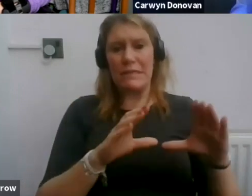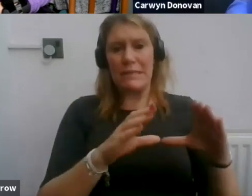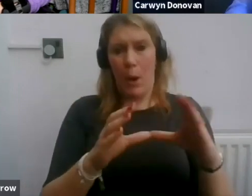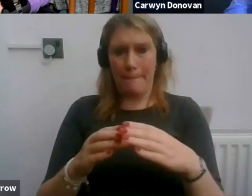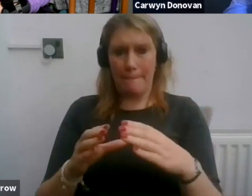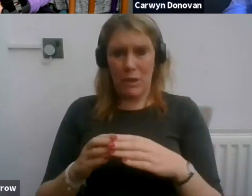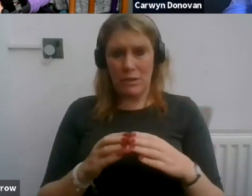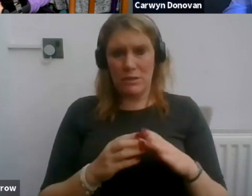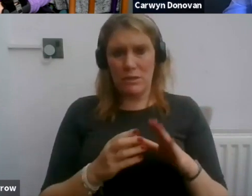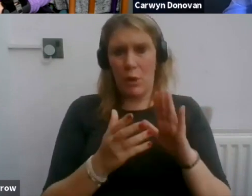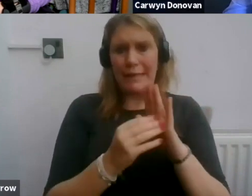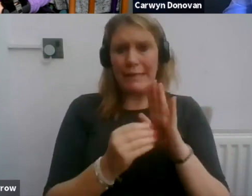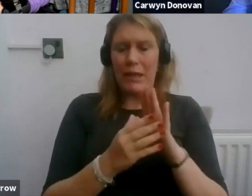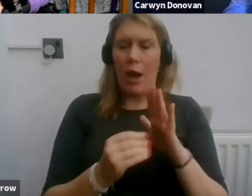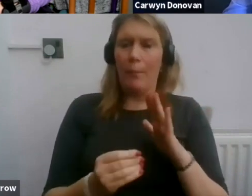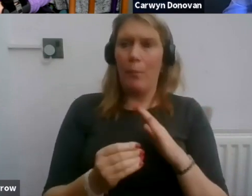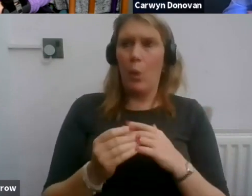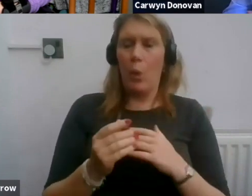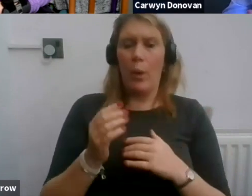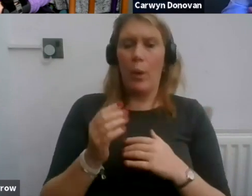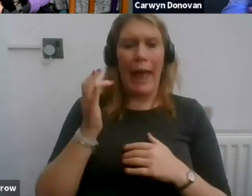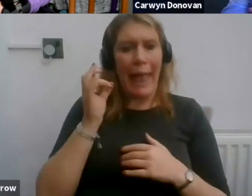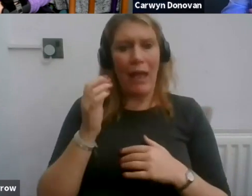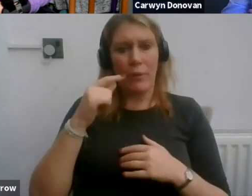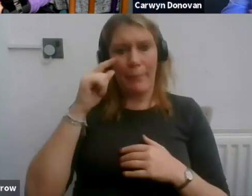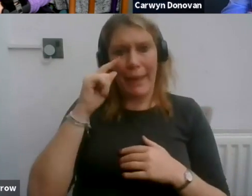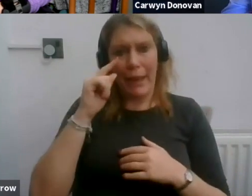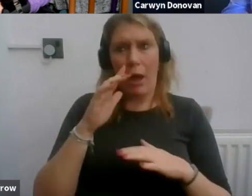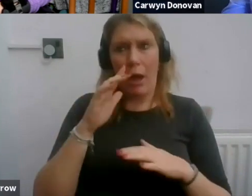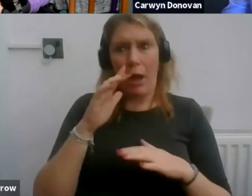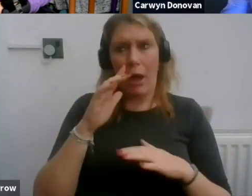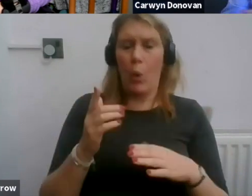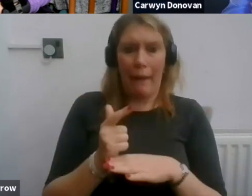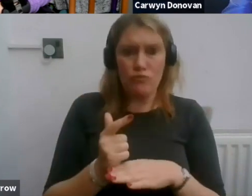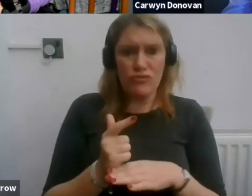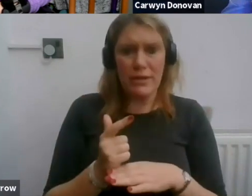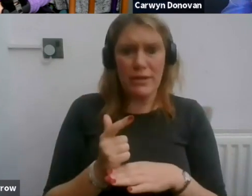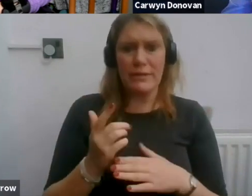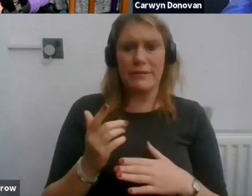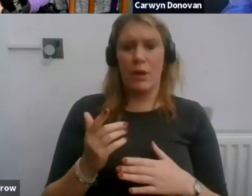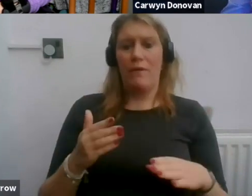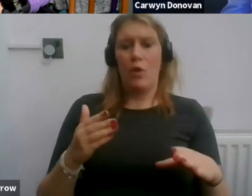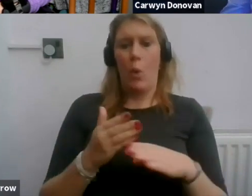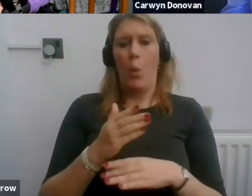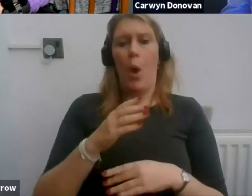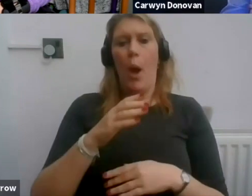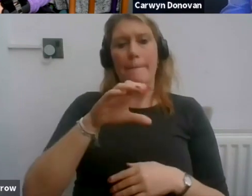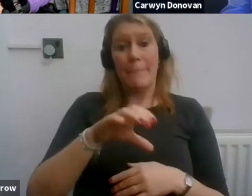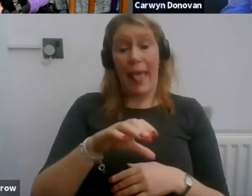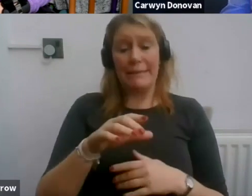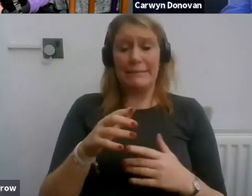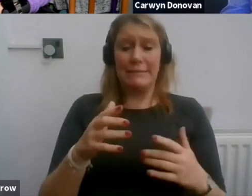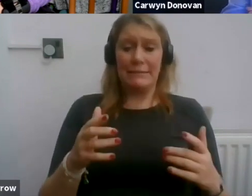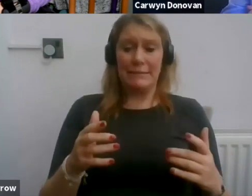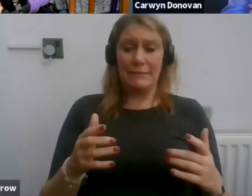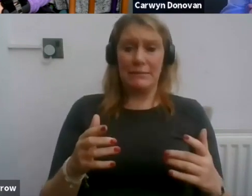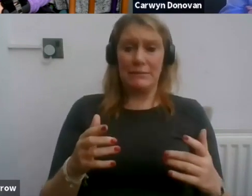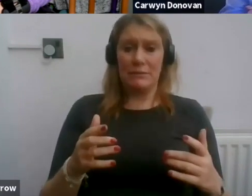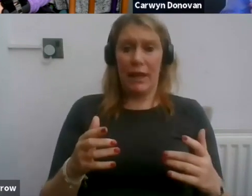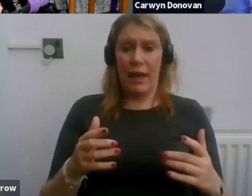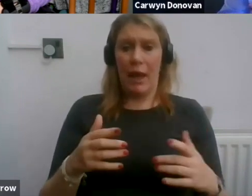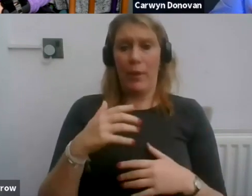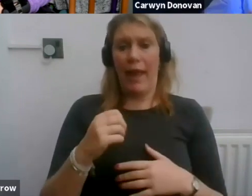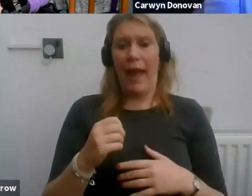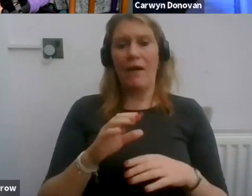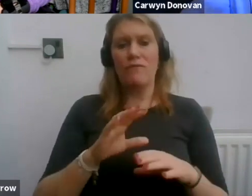as hair and makeup or perhaps cameras. We've got workplace branches, and we've also got regional